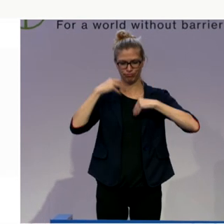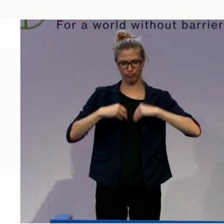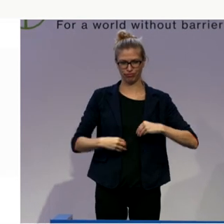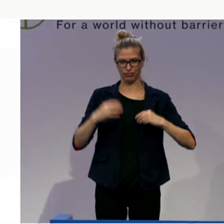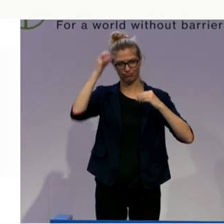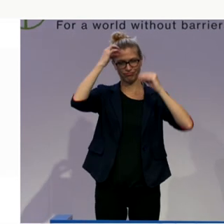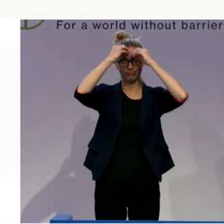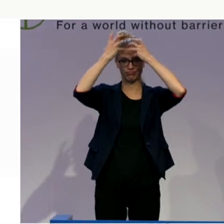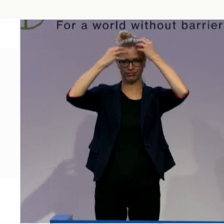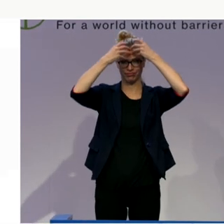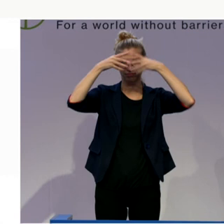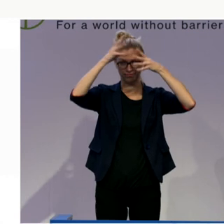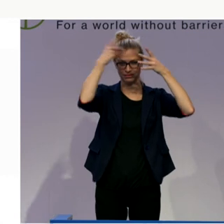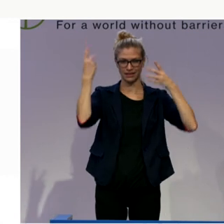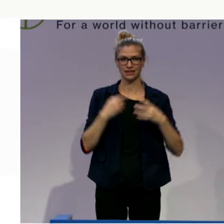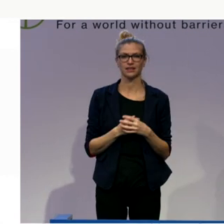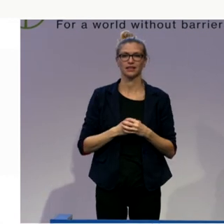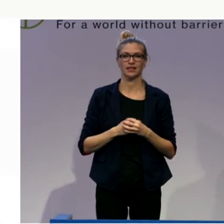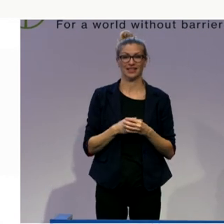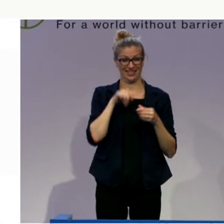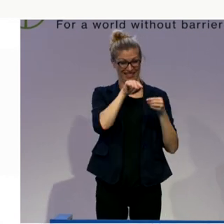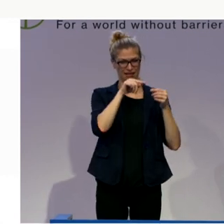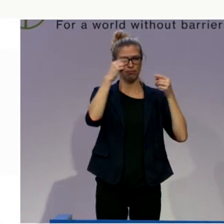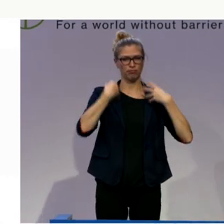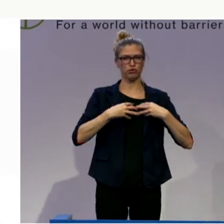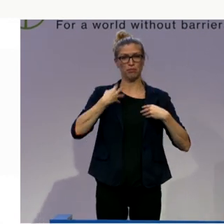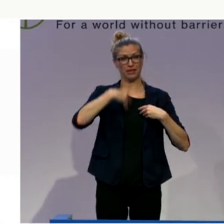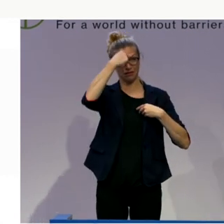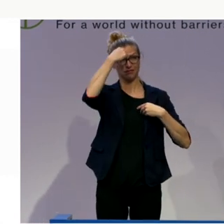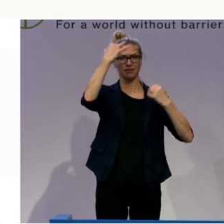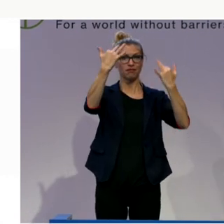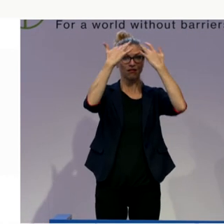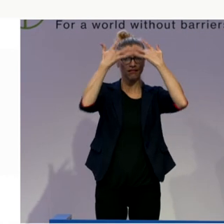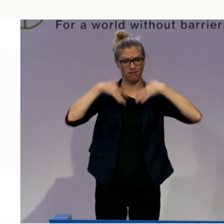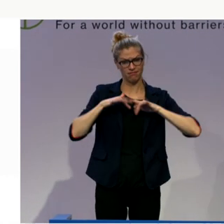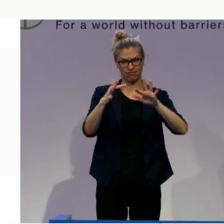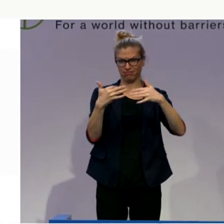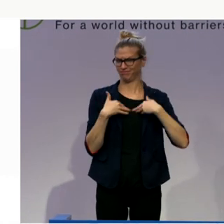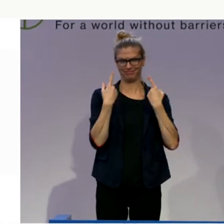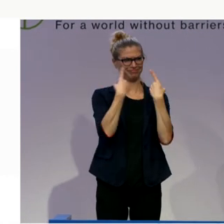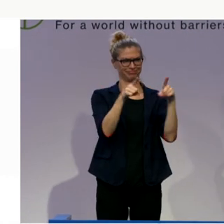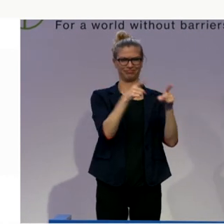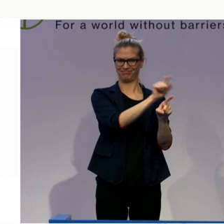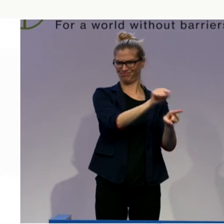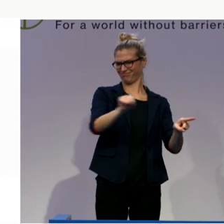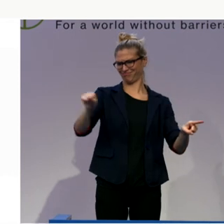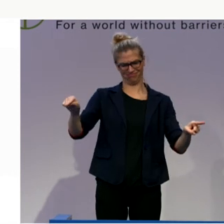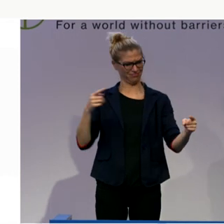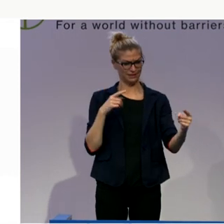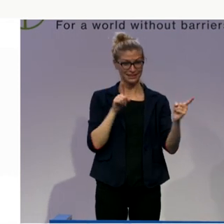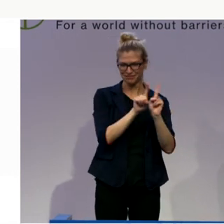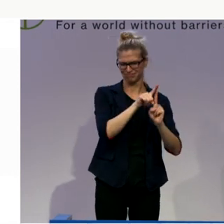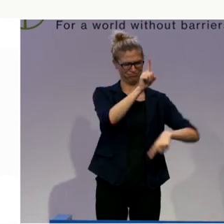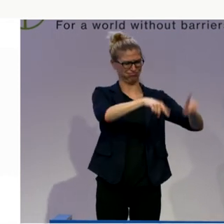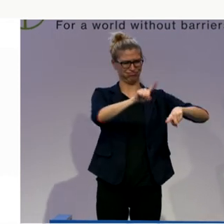of different stakeholders in the process of defining the needs of support of a person where the person with disability has a big